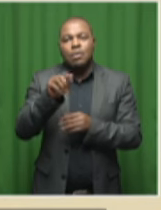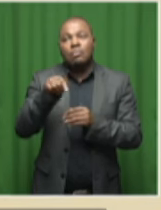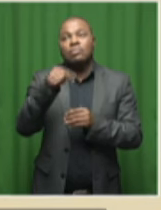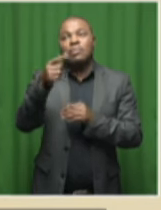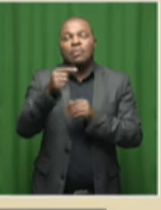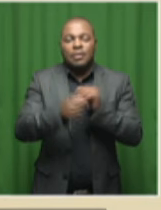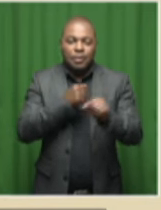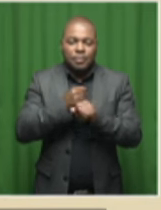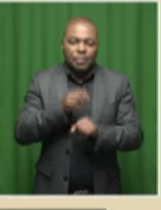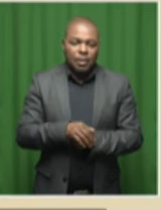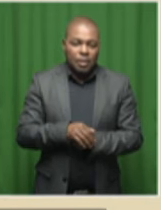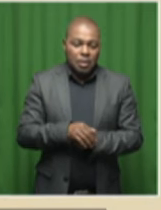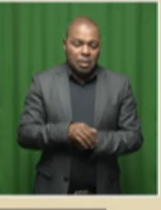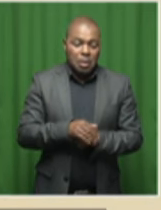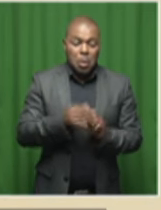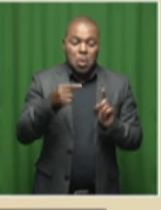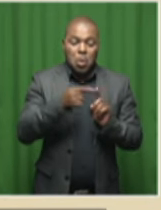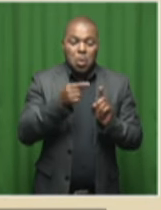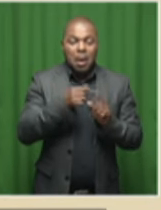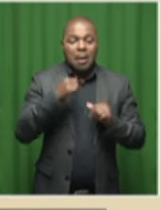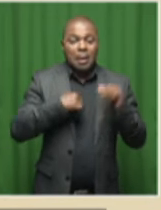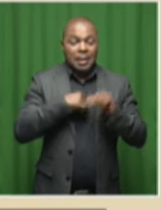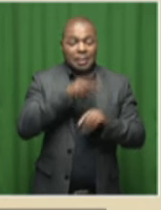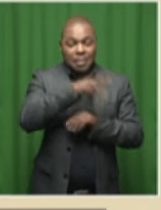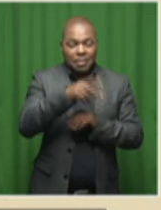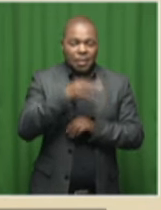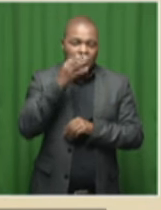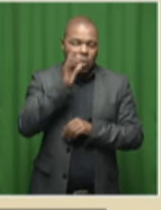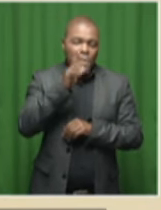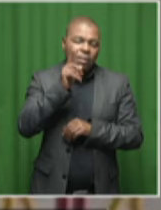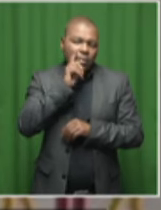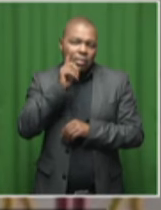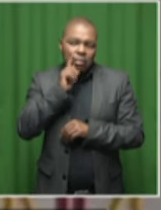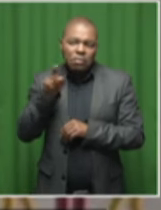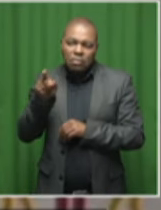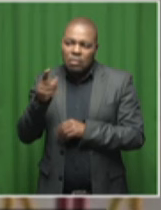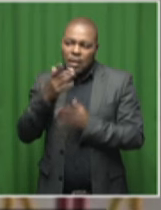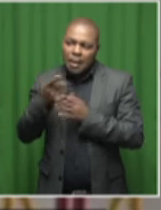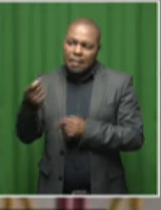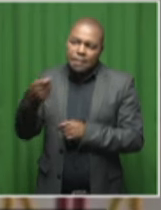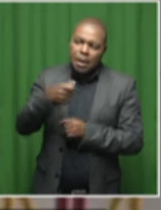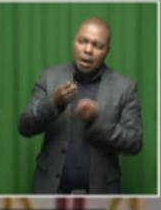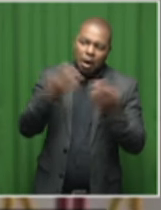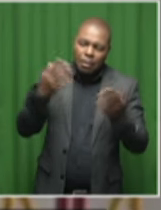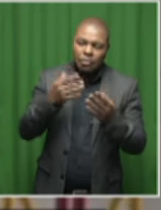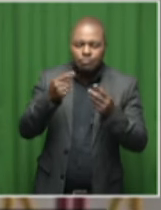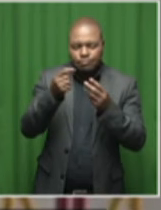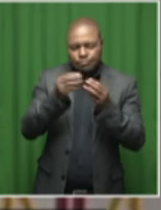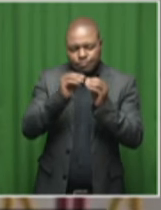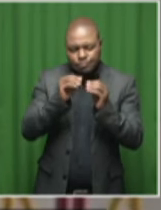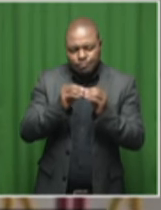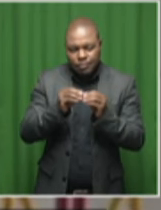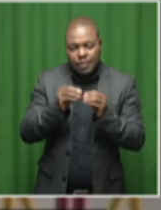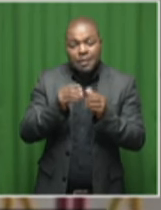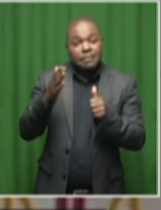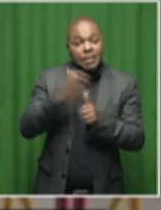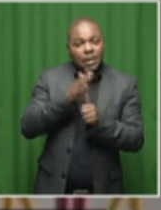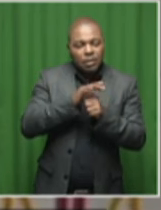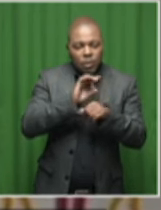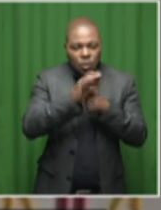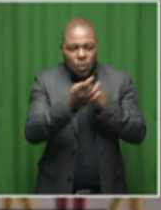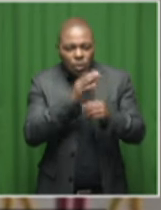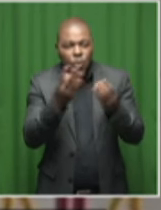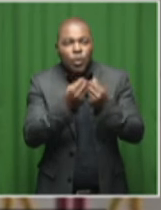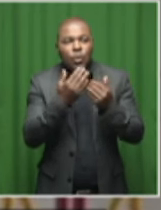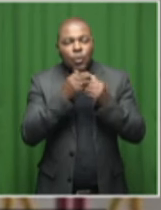Meanwhile, Galeca says her office will determine the costs for Mkwebane to repay after finalising consultations